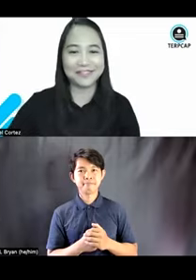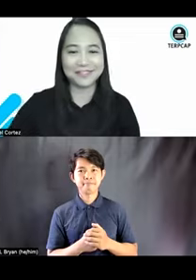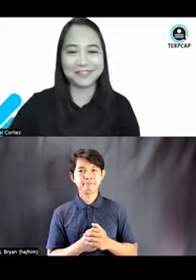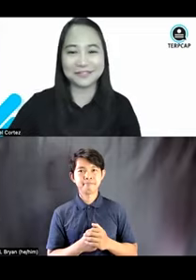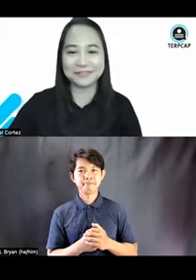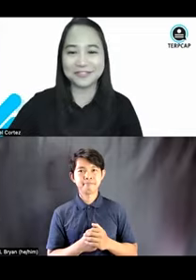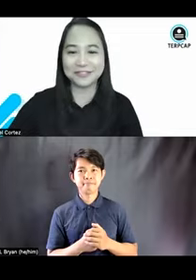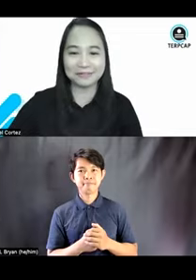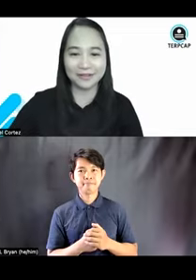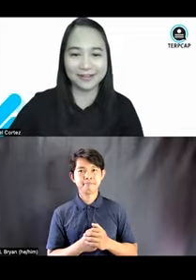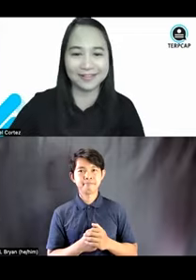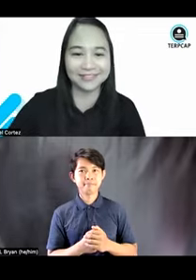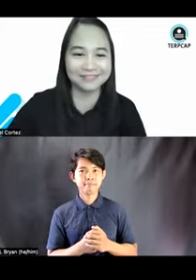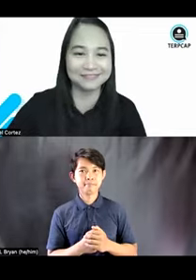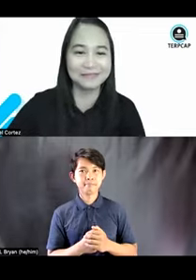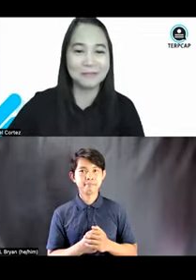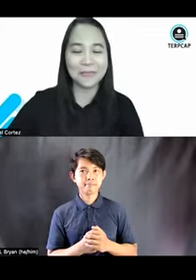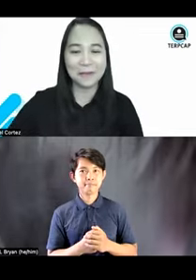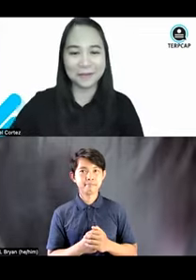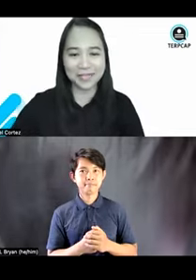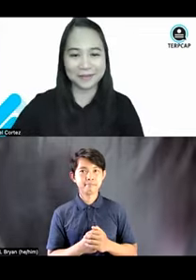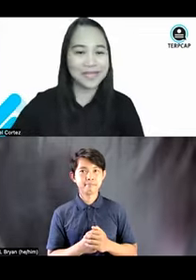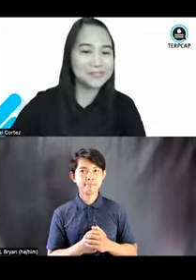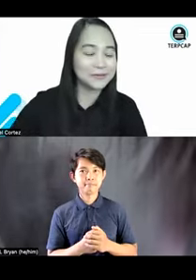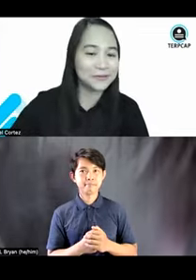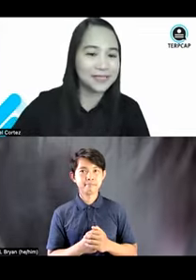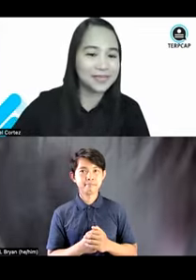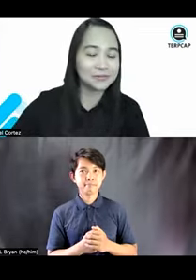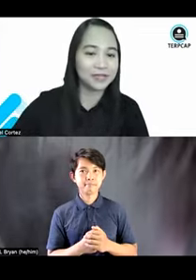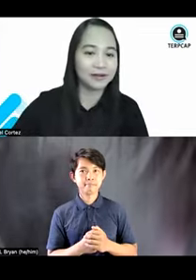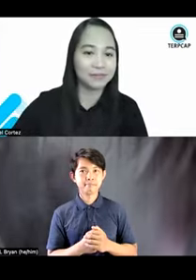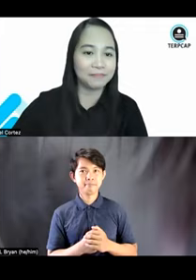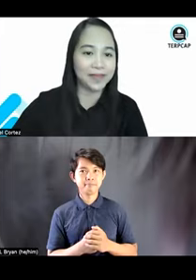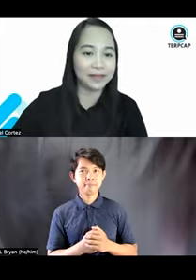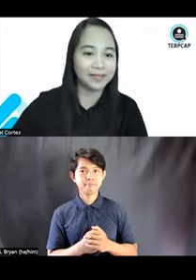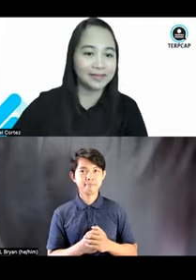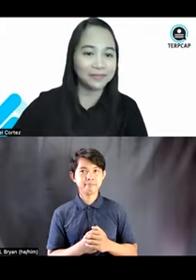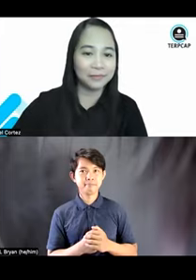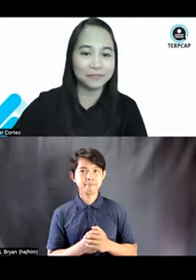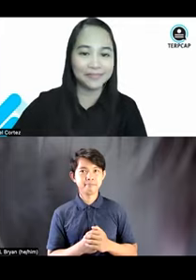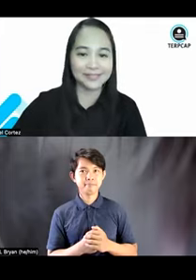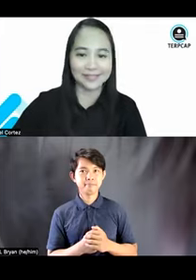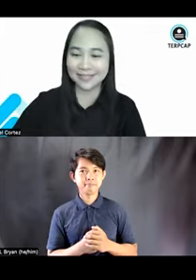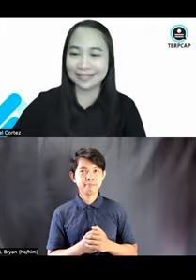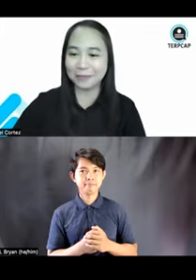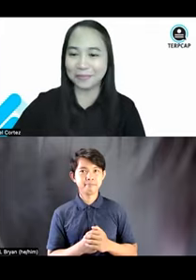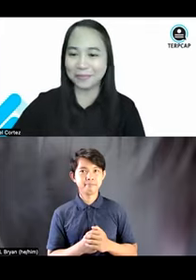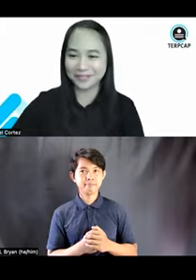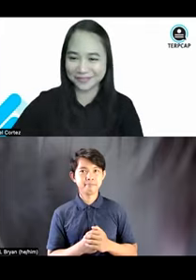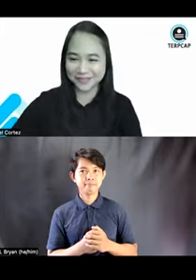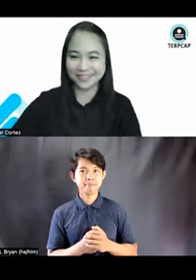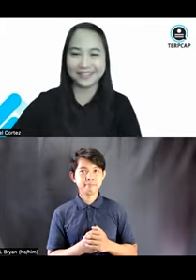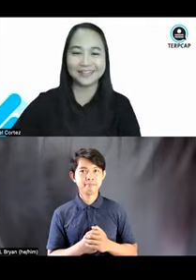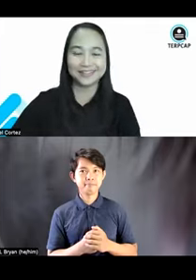Sorry. Intermission number. Okay. So, yes, we are back. And we will be discussing our